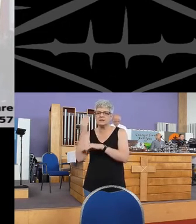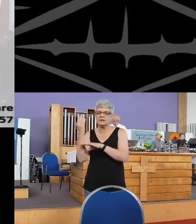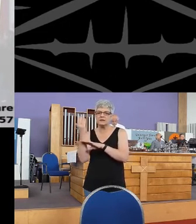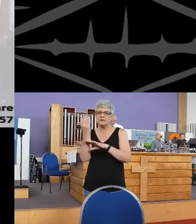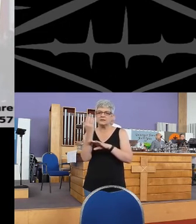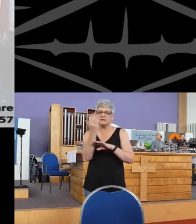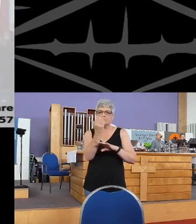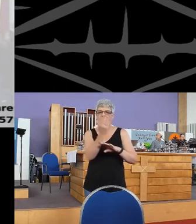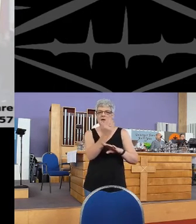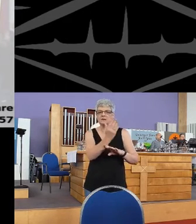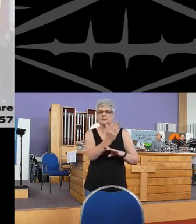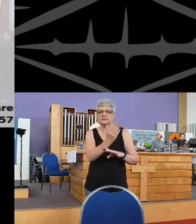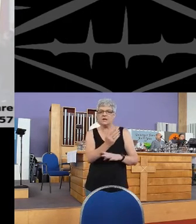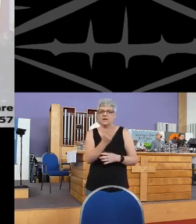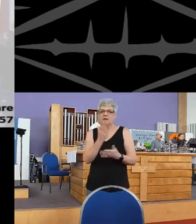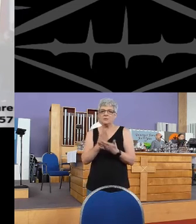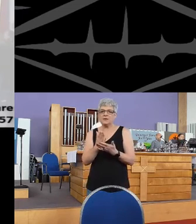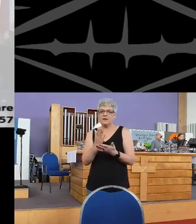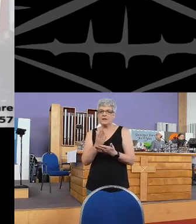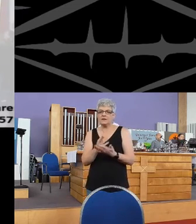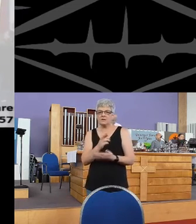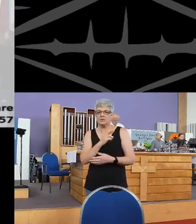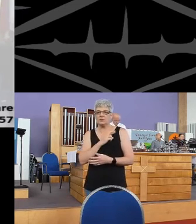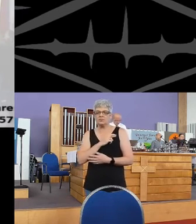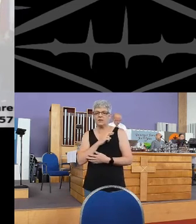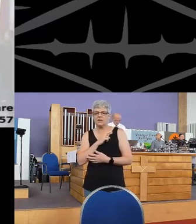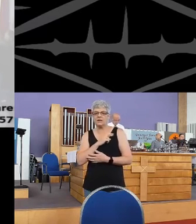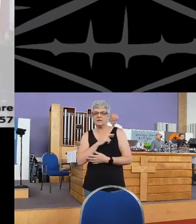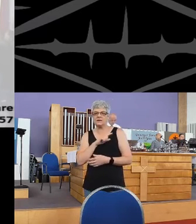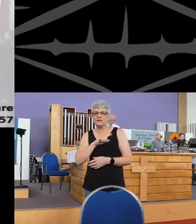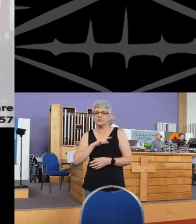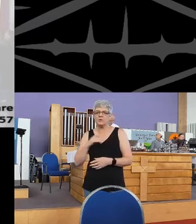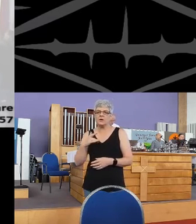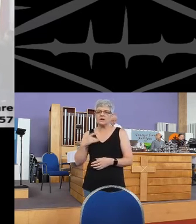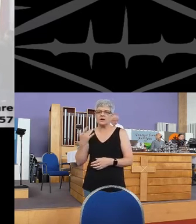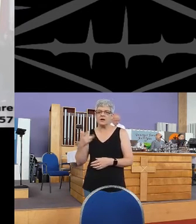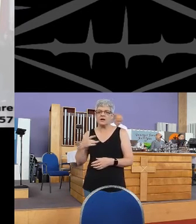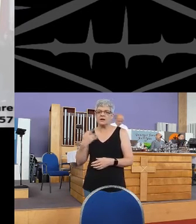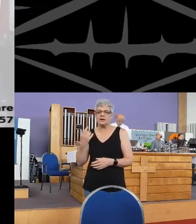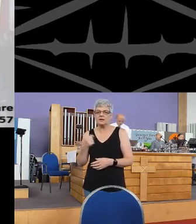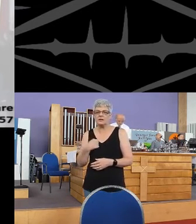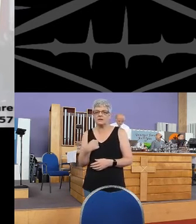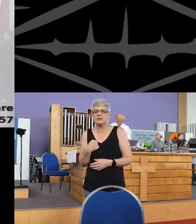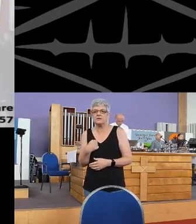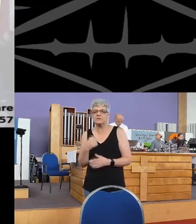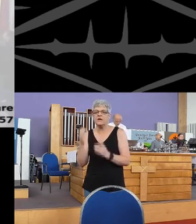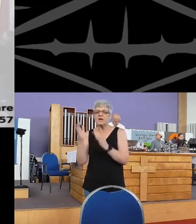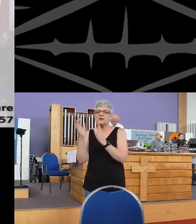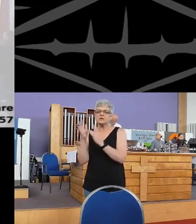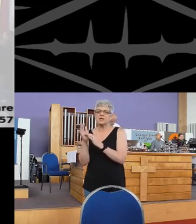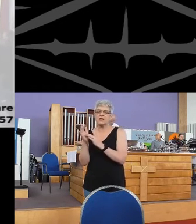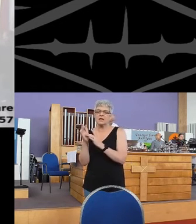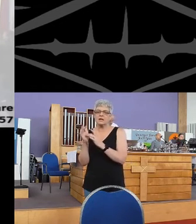in these scales, be the reason that I live,